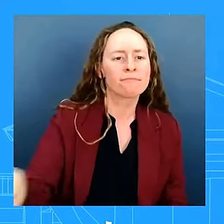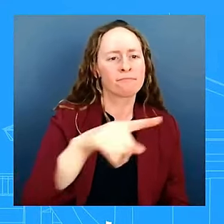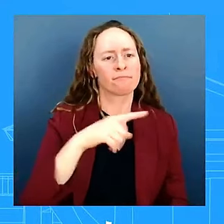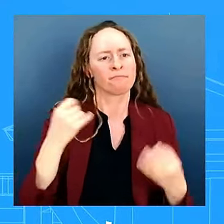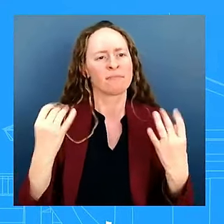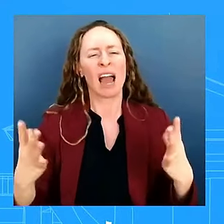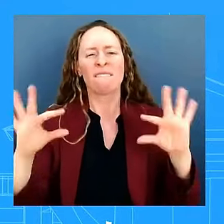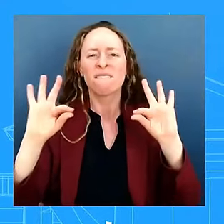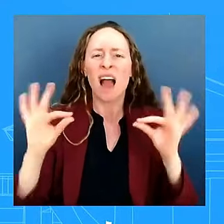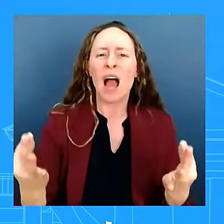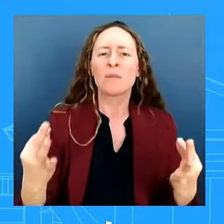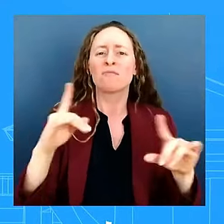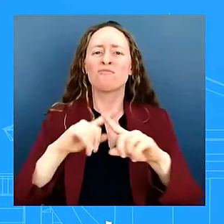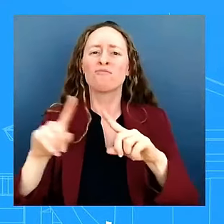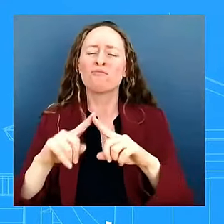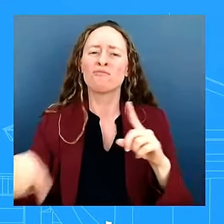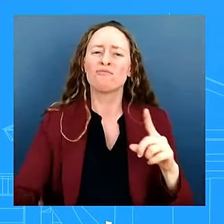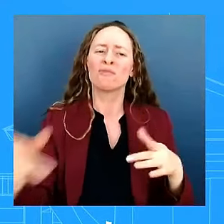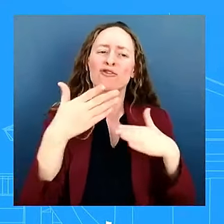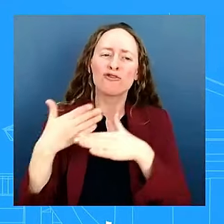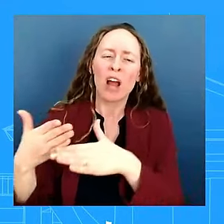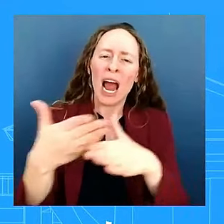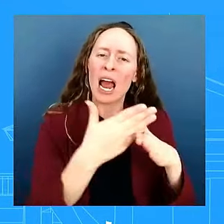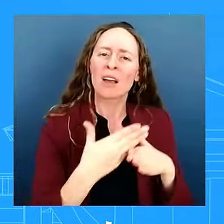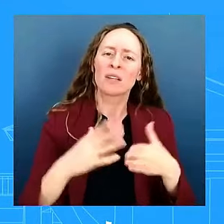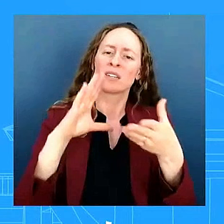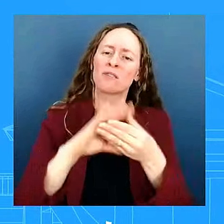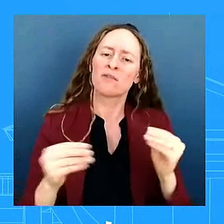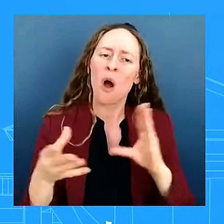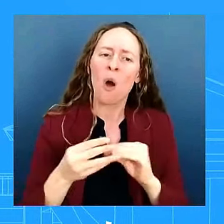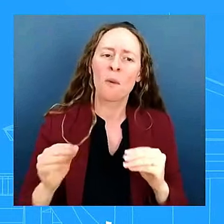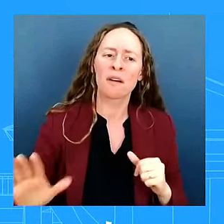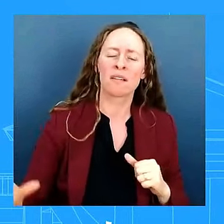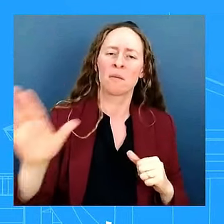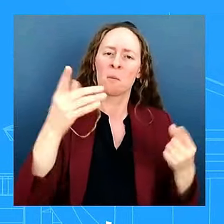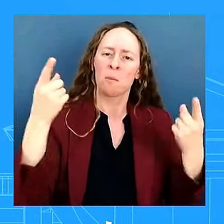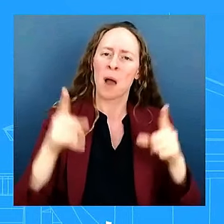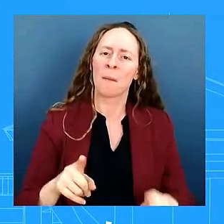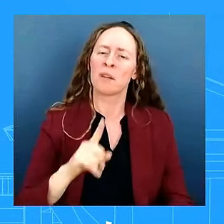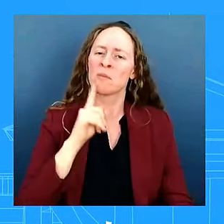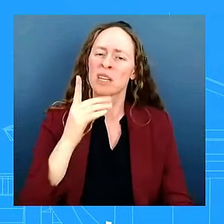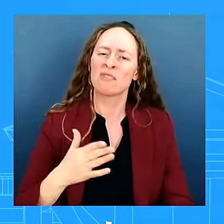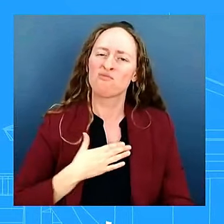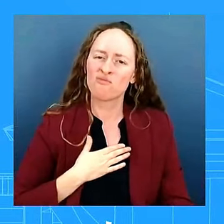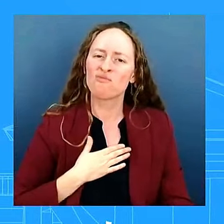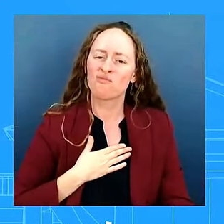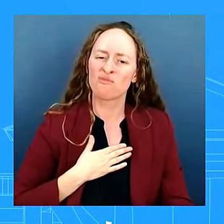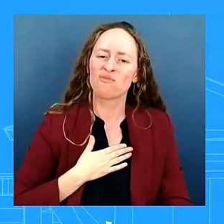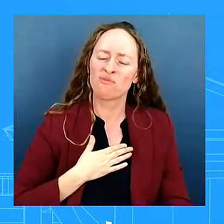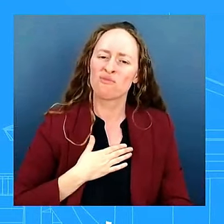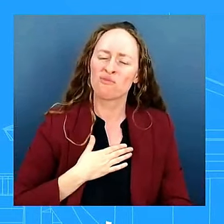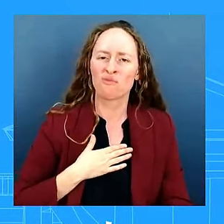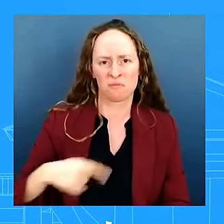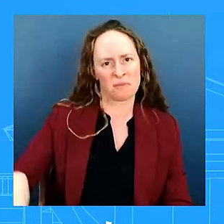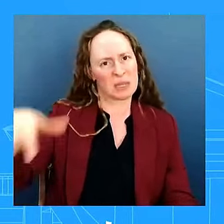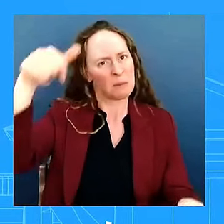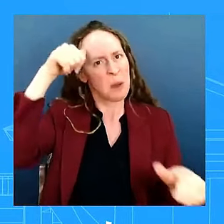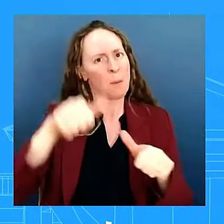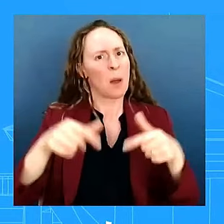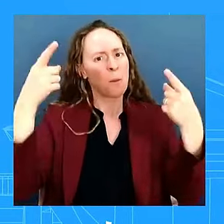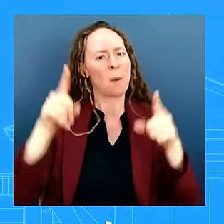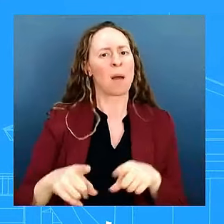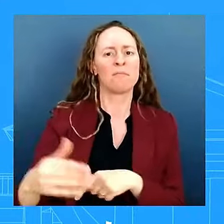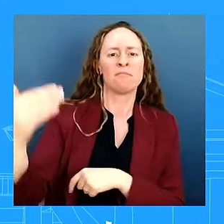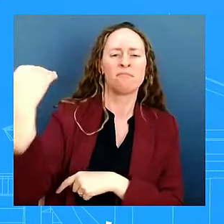zero in new york city we all i'm sure so many of us have personal stories of that day 9 11 of 2021 and more than